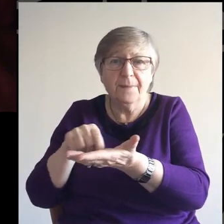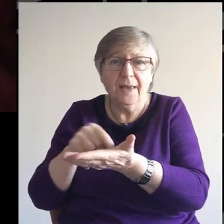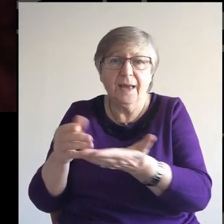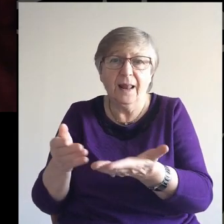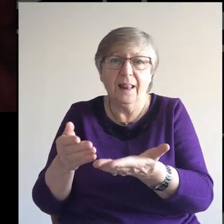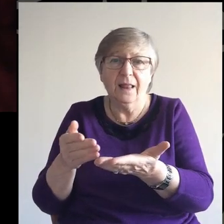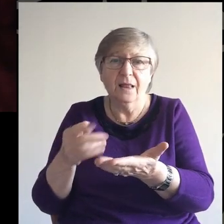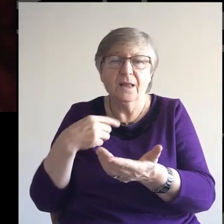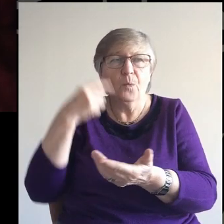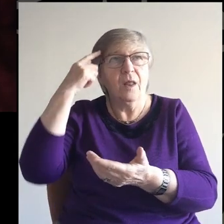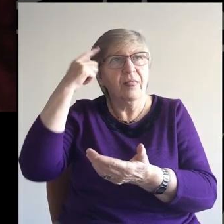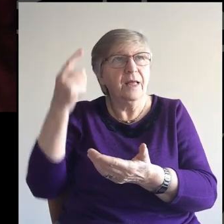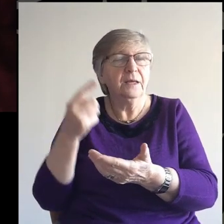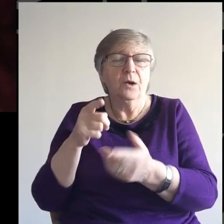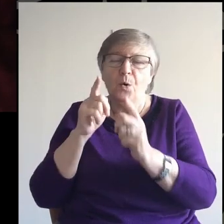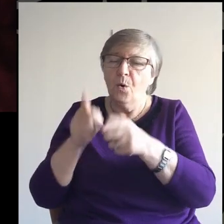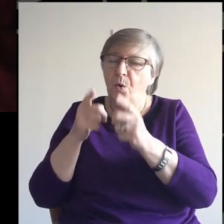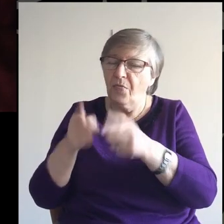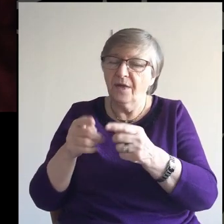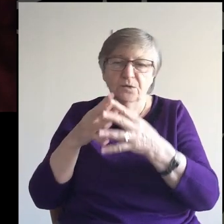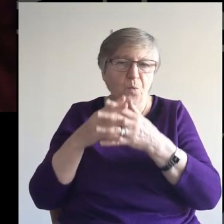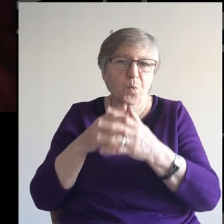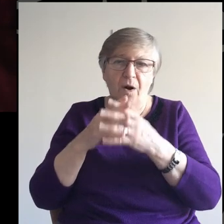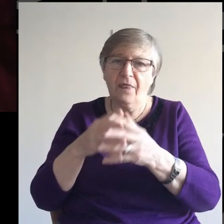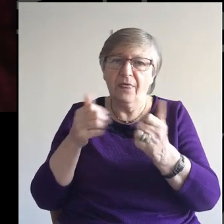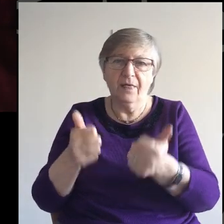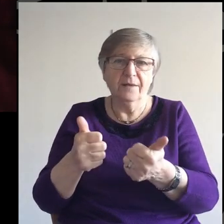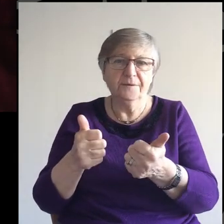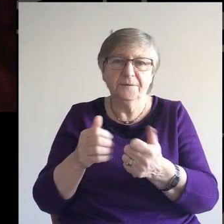pearl of great price were thinking, yeah, but this is worth it.